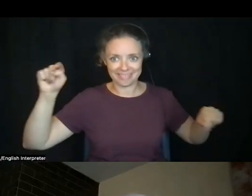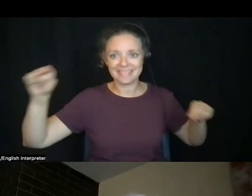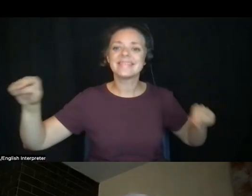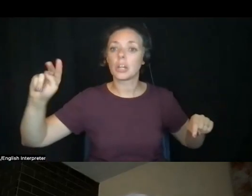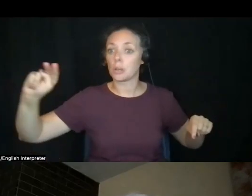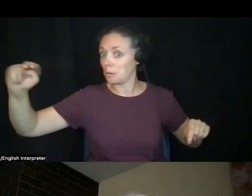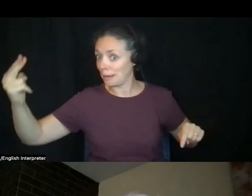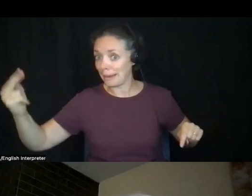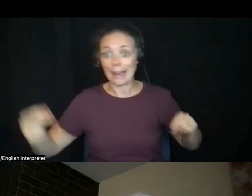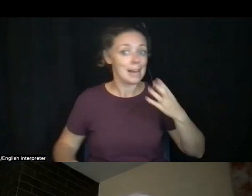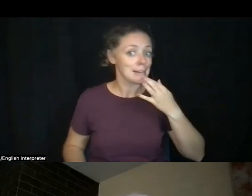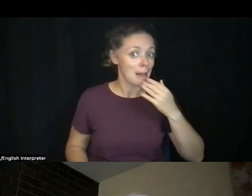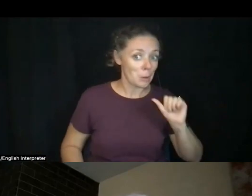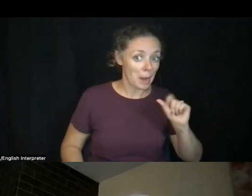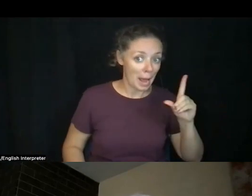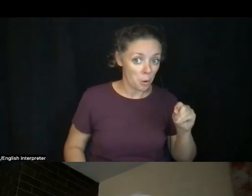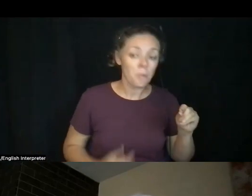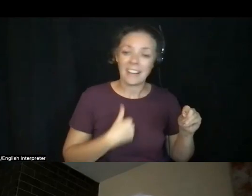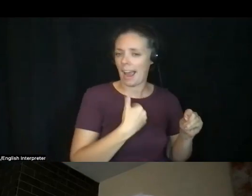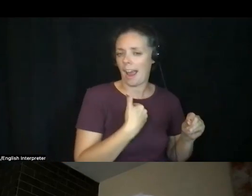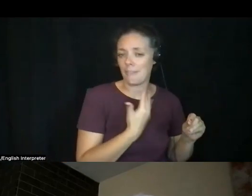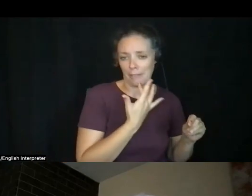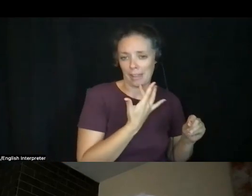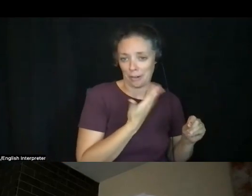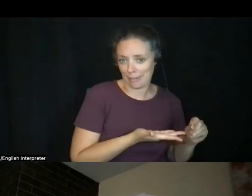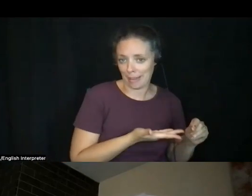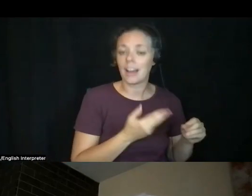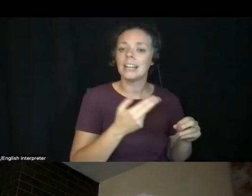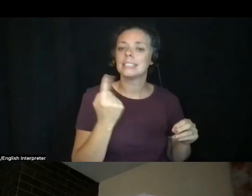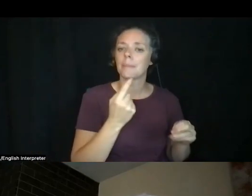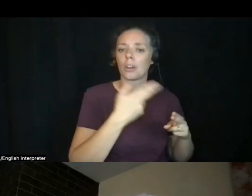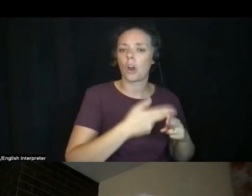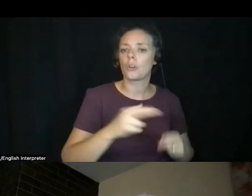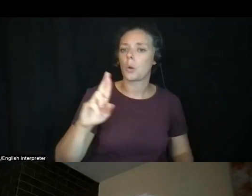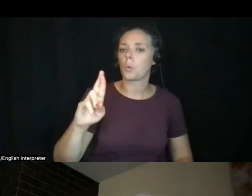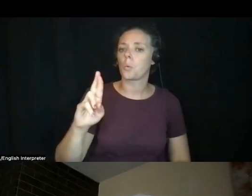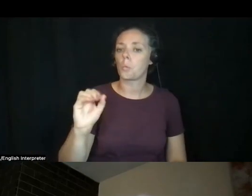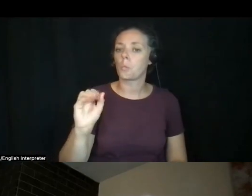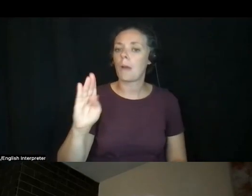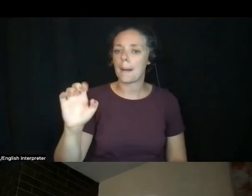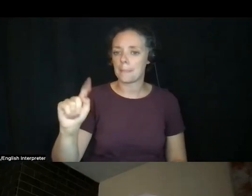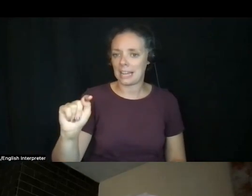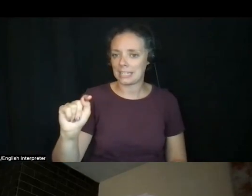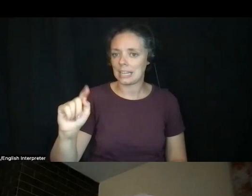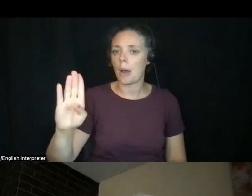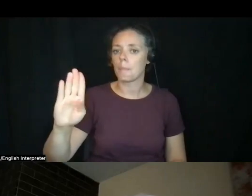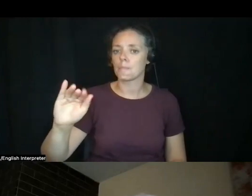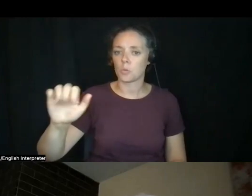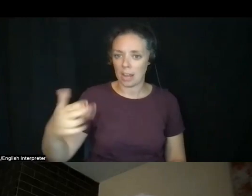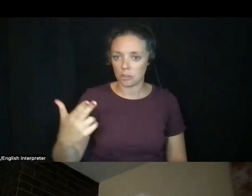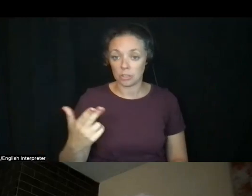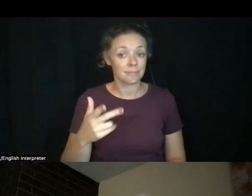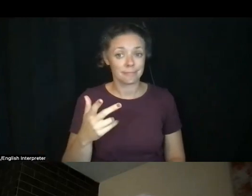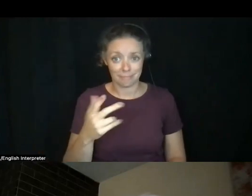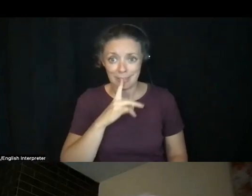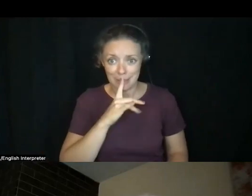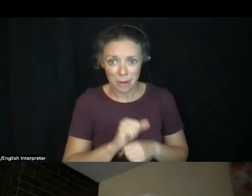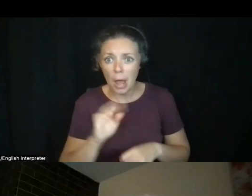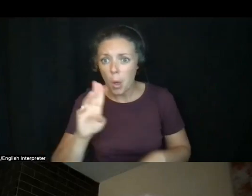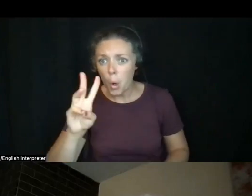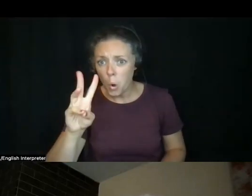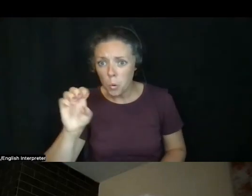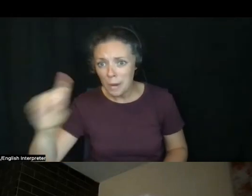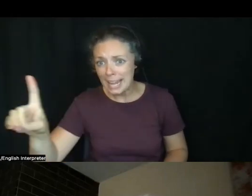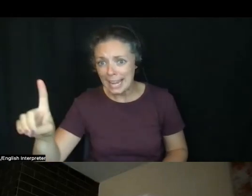I have my favorites out there. There's something called rabbit brush, which is literally just this weed that grows everywhere